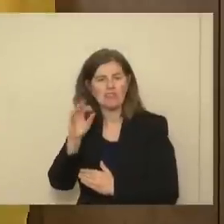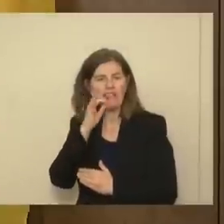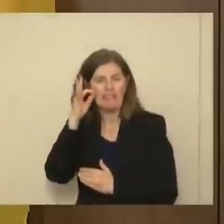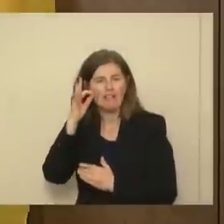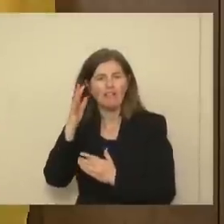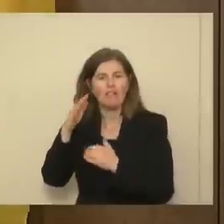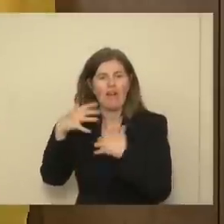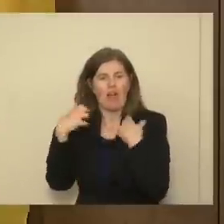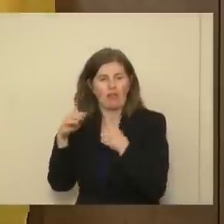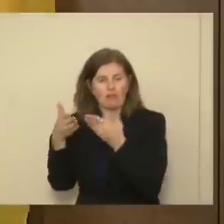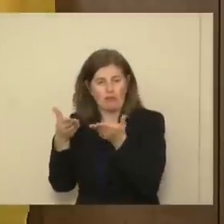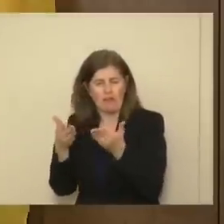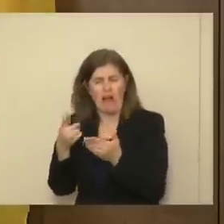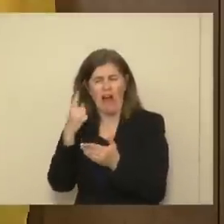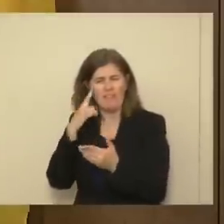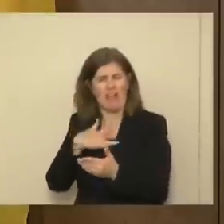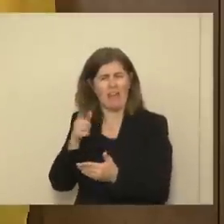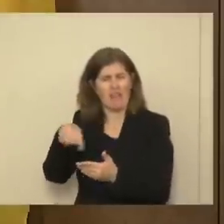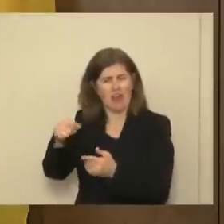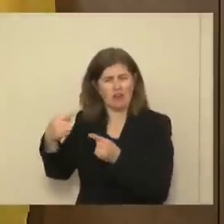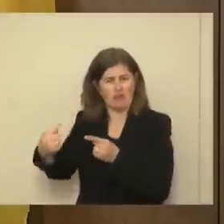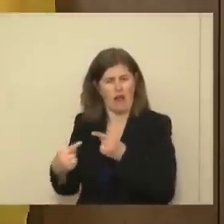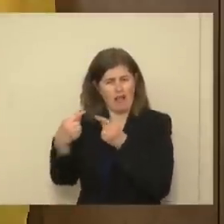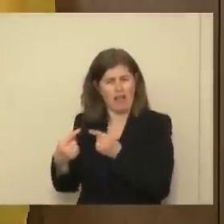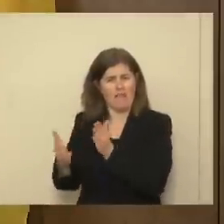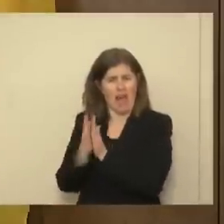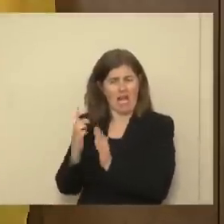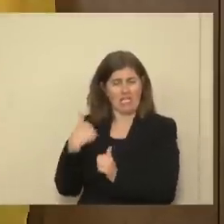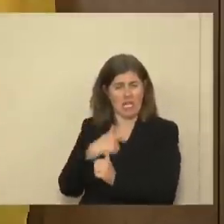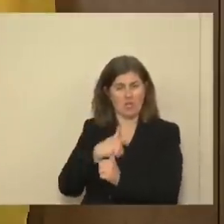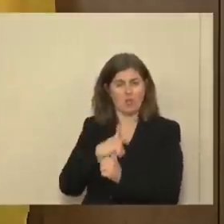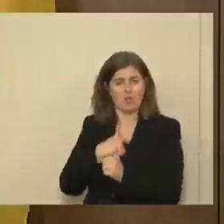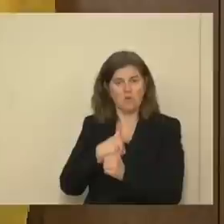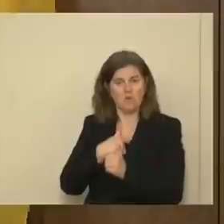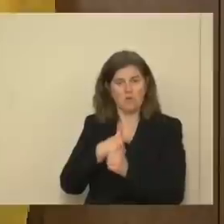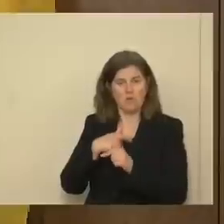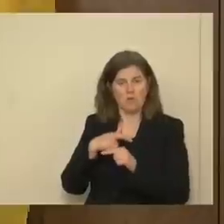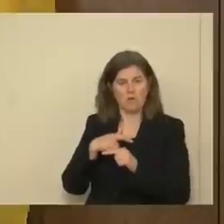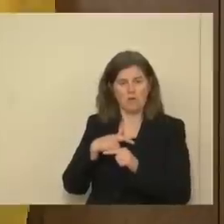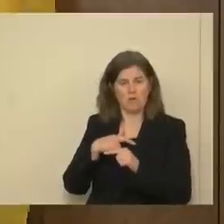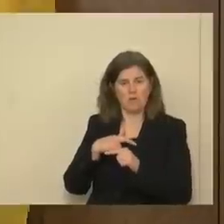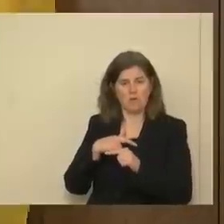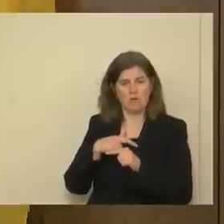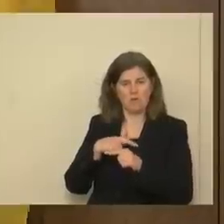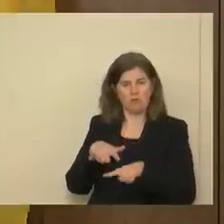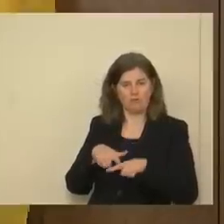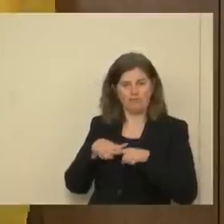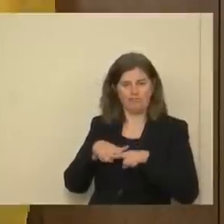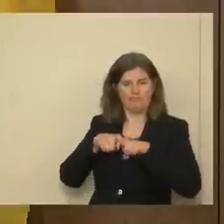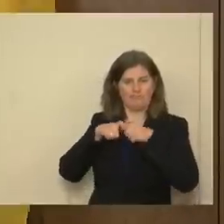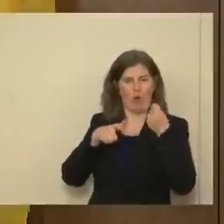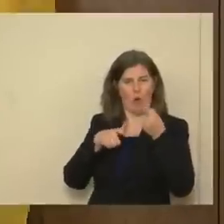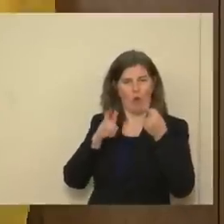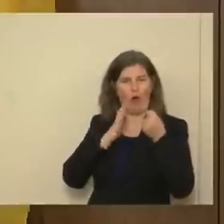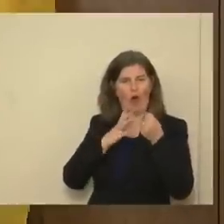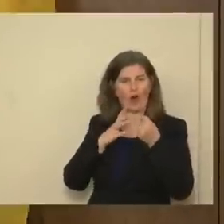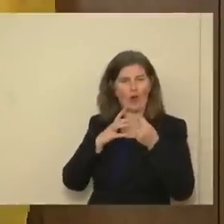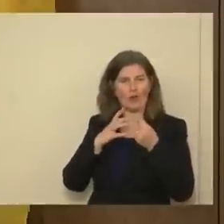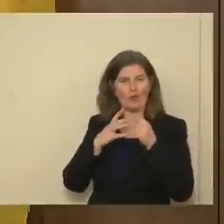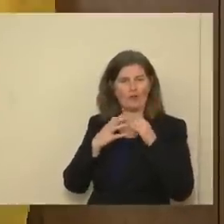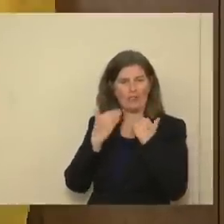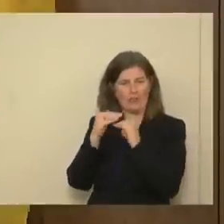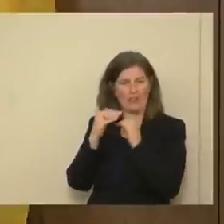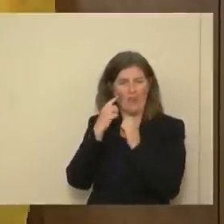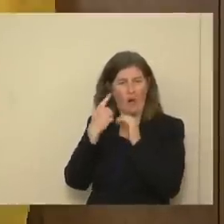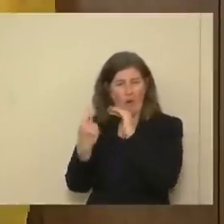tracing. I think they're struggling and have asked us to hold some of our quarantining restrictions for tourism, even though they